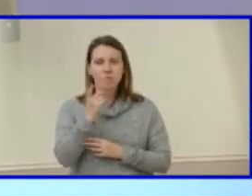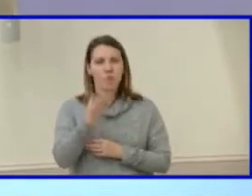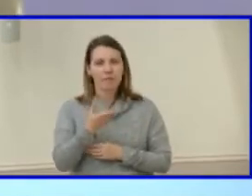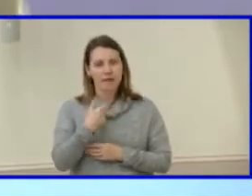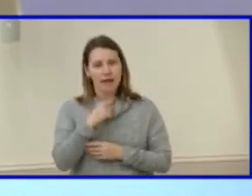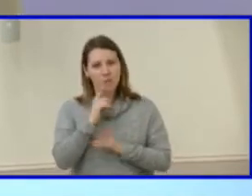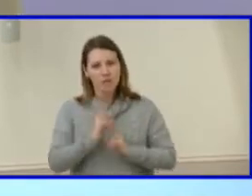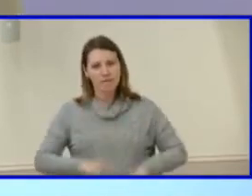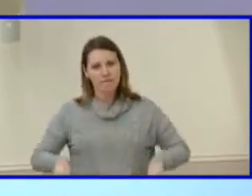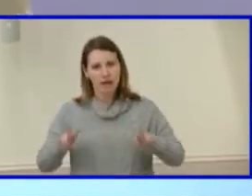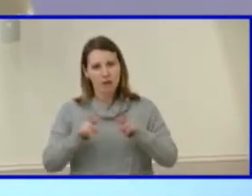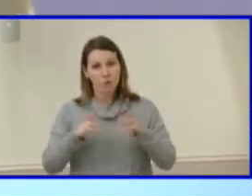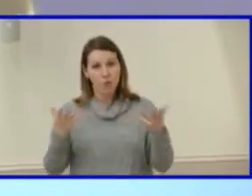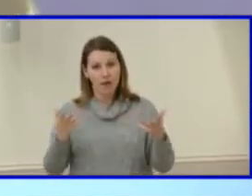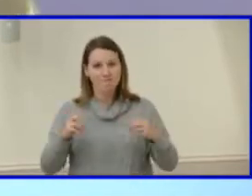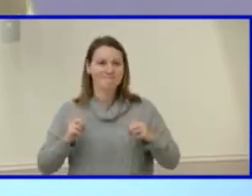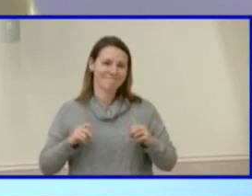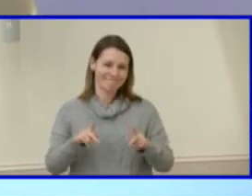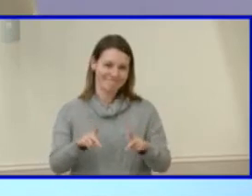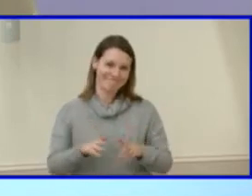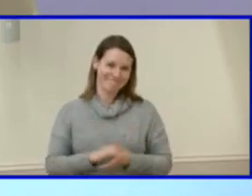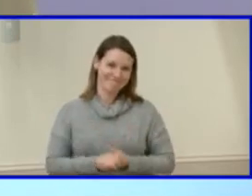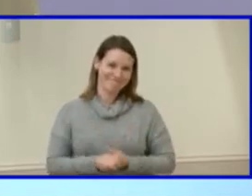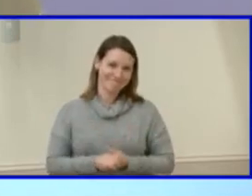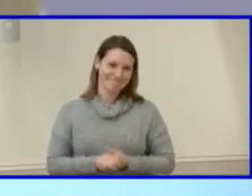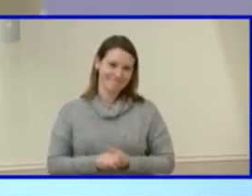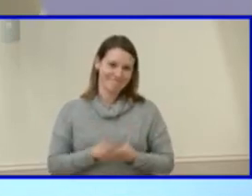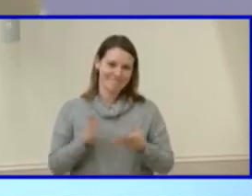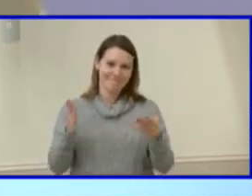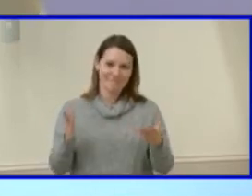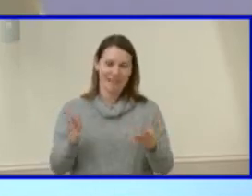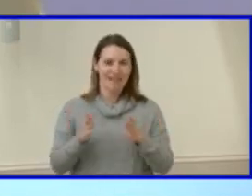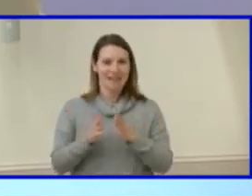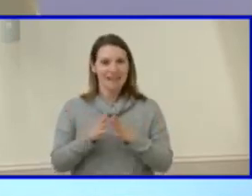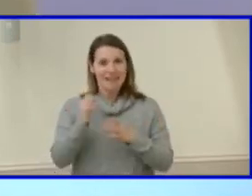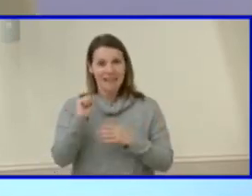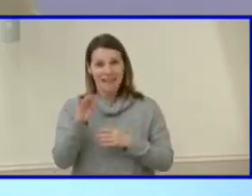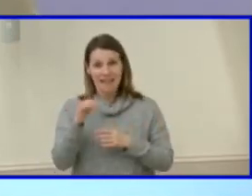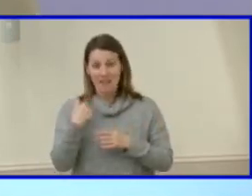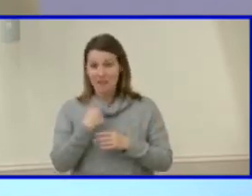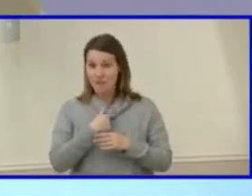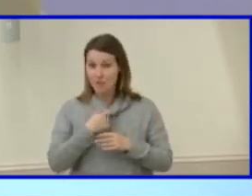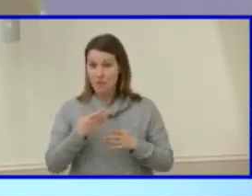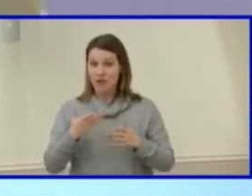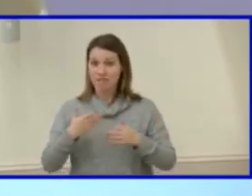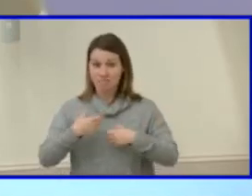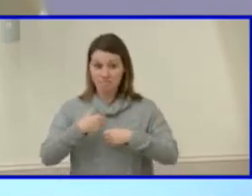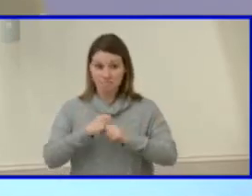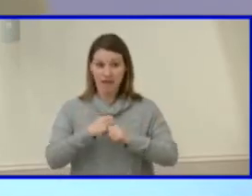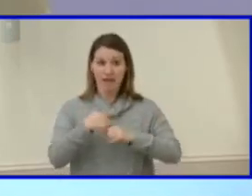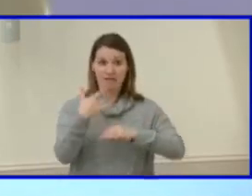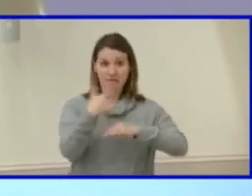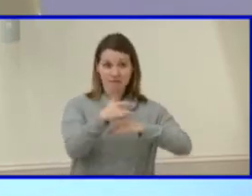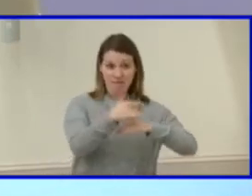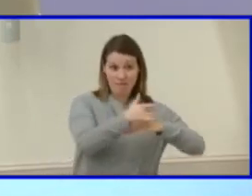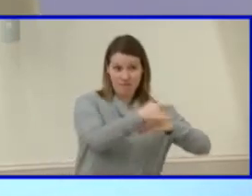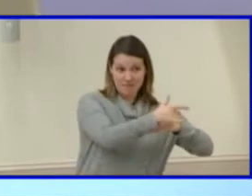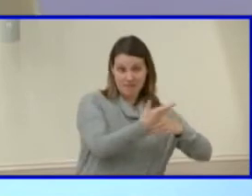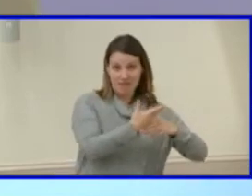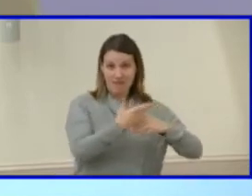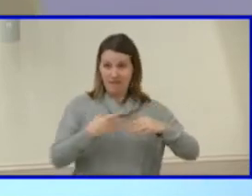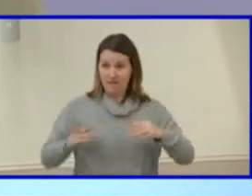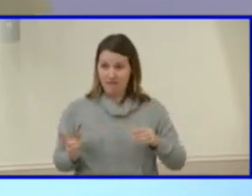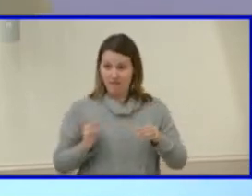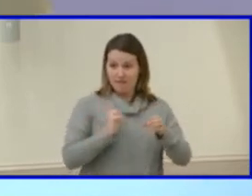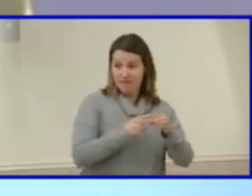is opportunity. And if we were to open up more slots at Maggie Walker, we're giving more